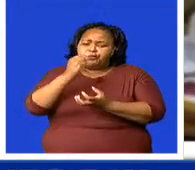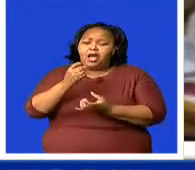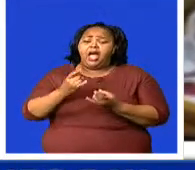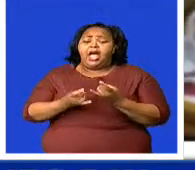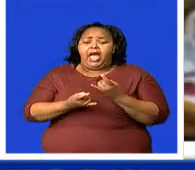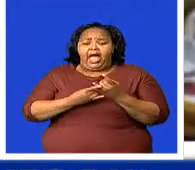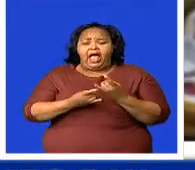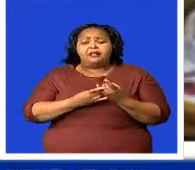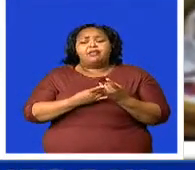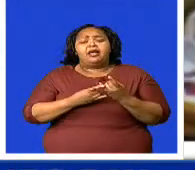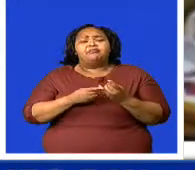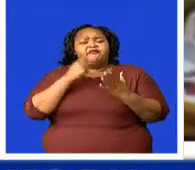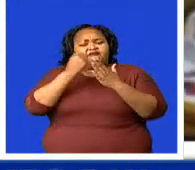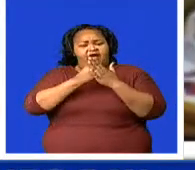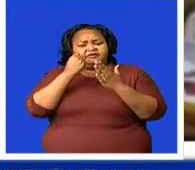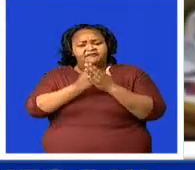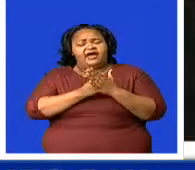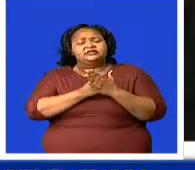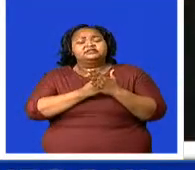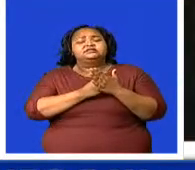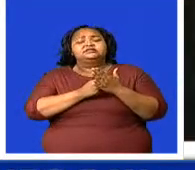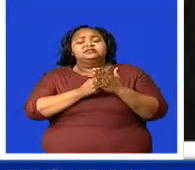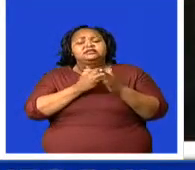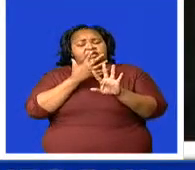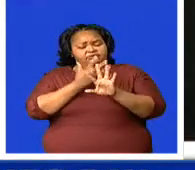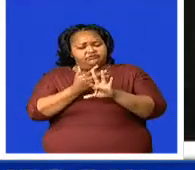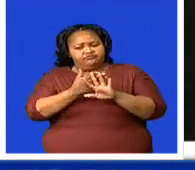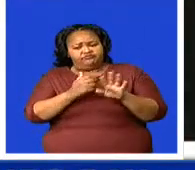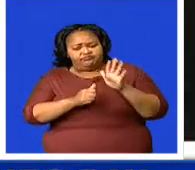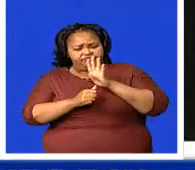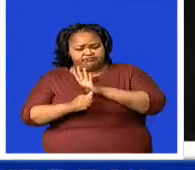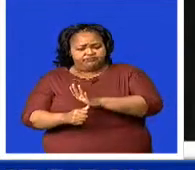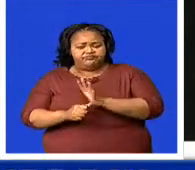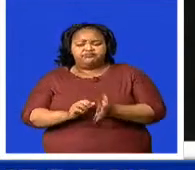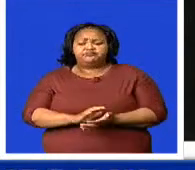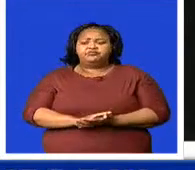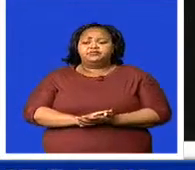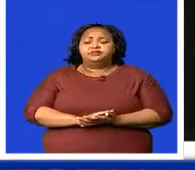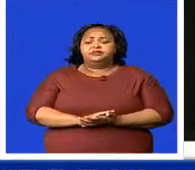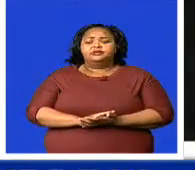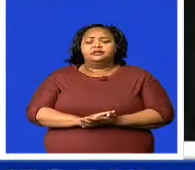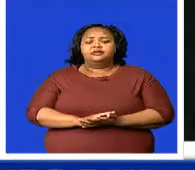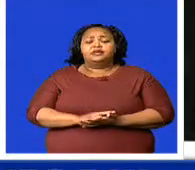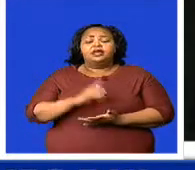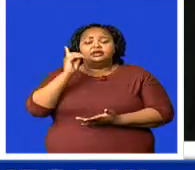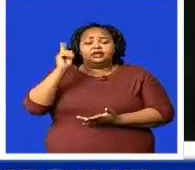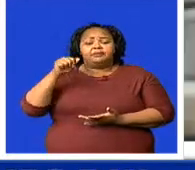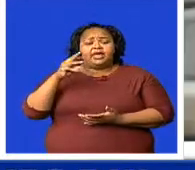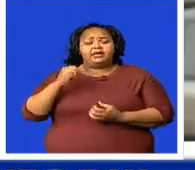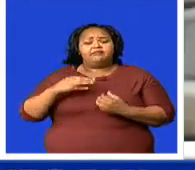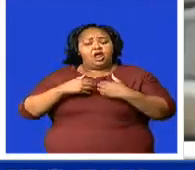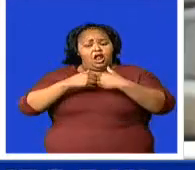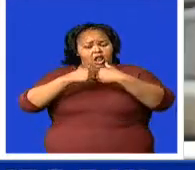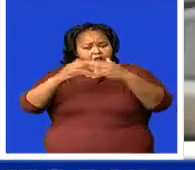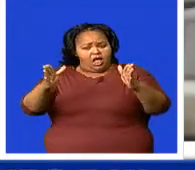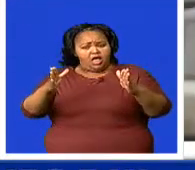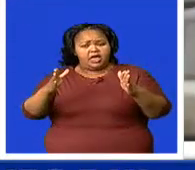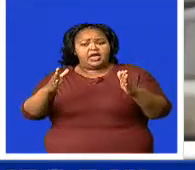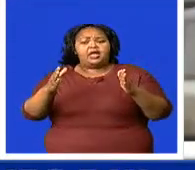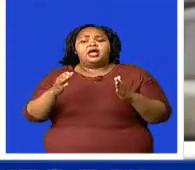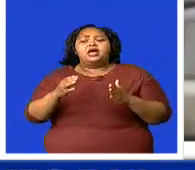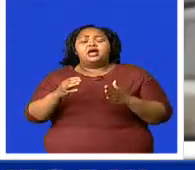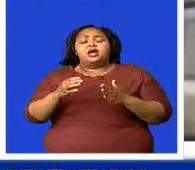organization has played in the fight against gender-based violence. He further launched the Survivor Eswatini Support Group.